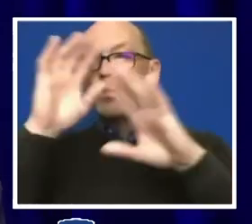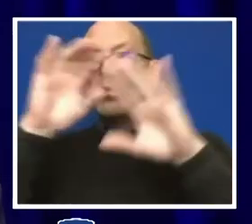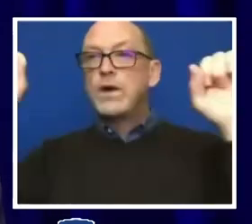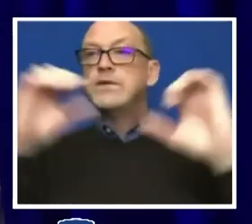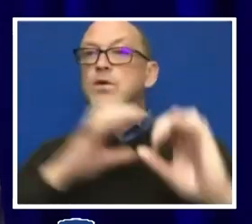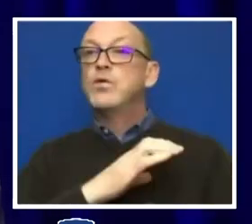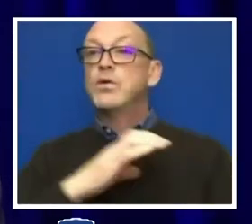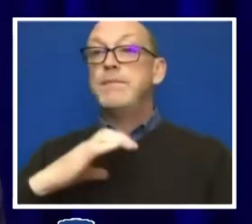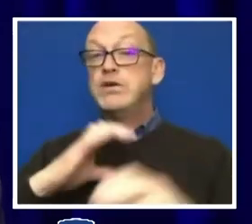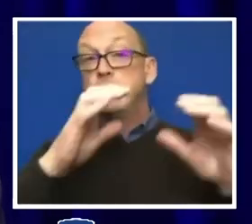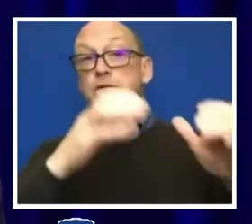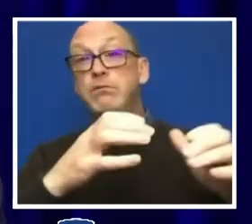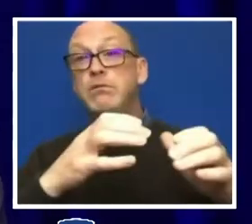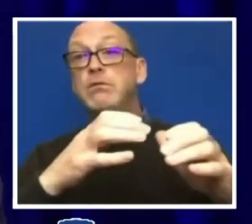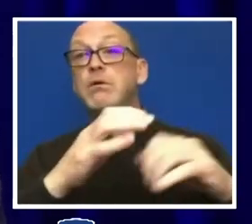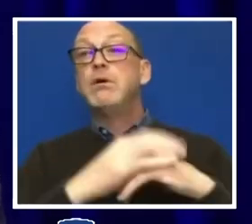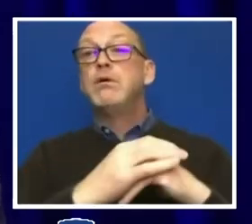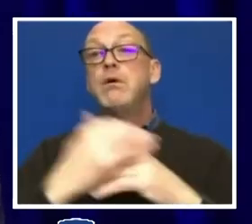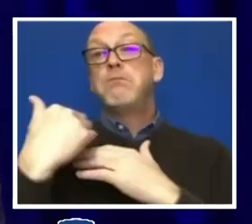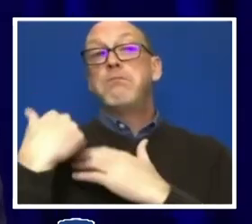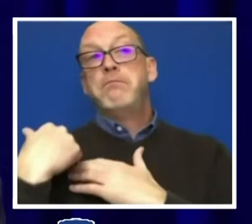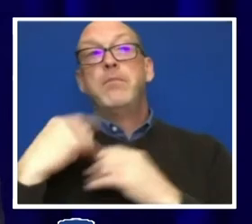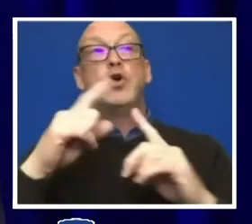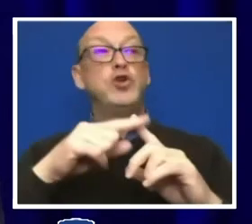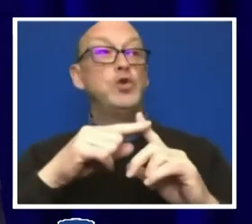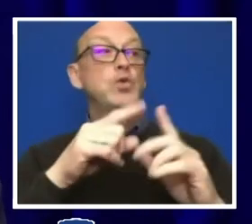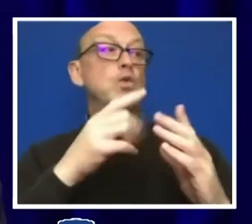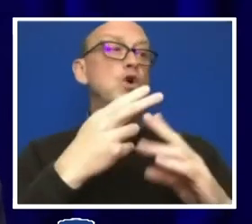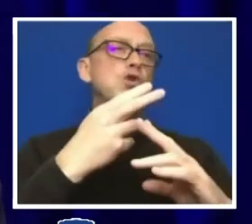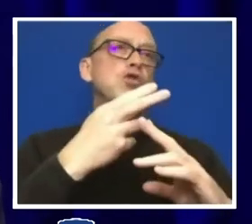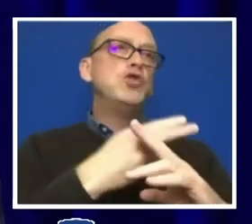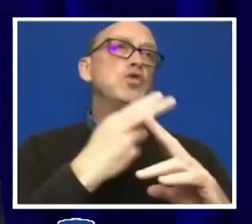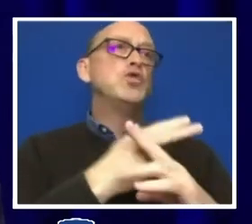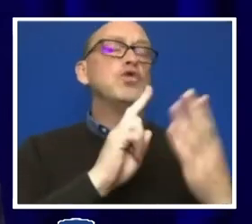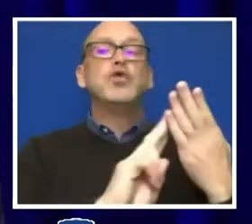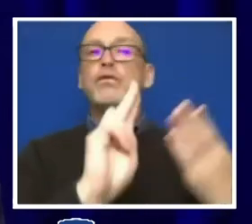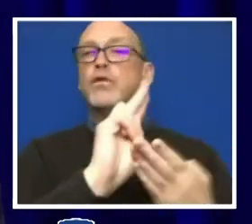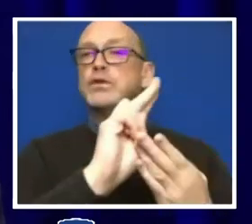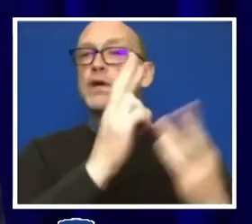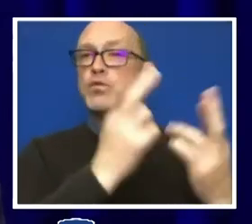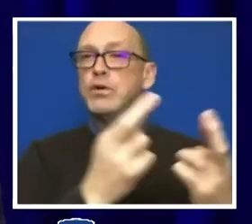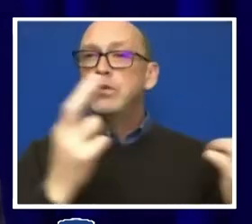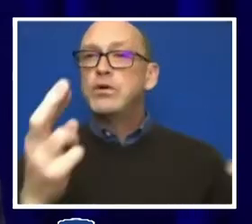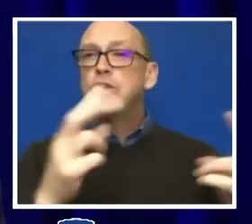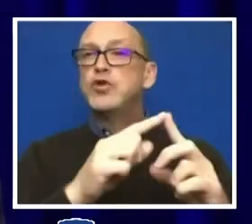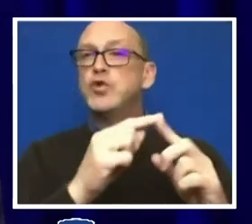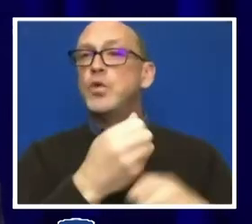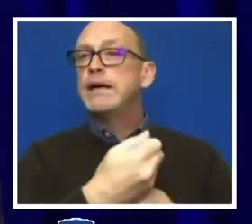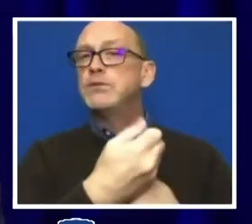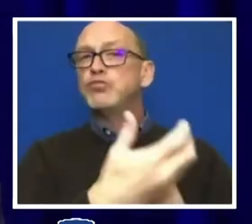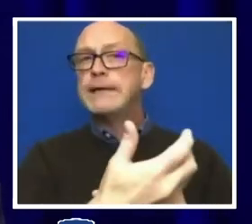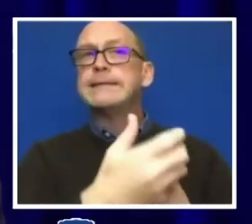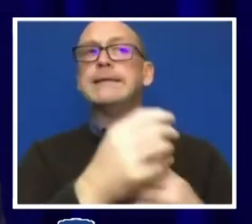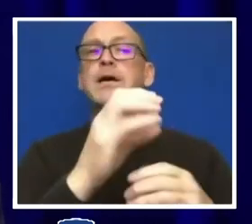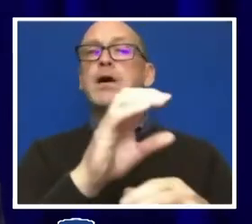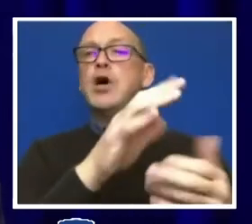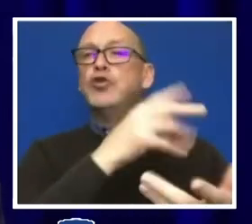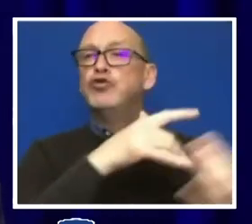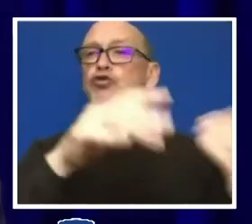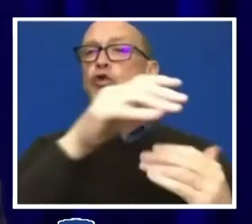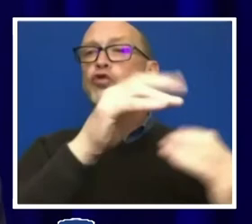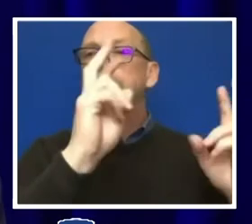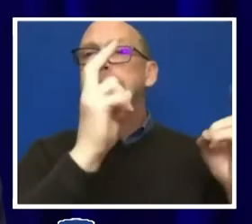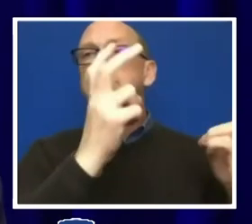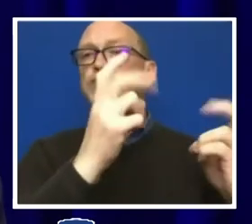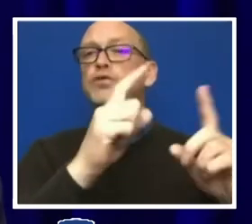to examine the use of university resources to address profound social issues related to racism and bias,